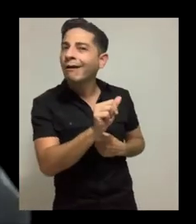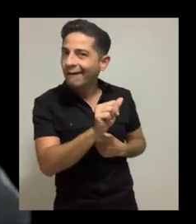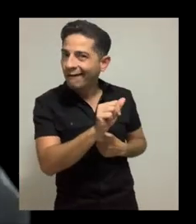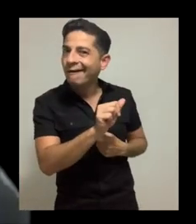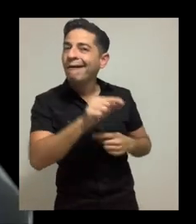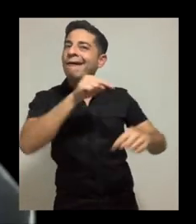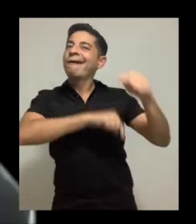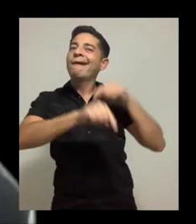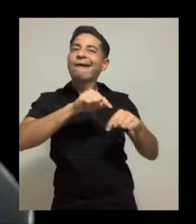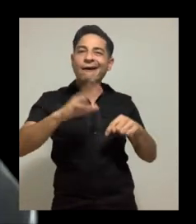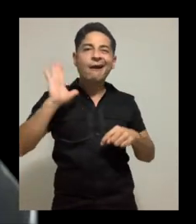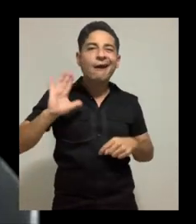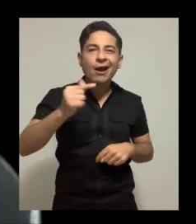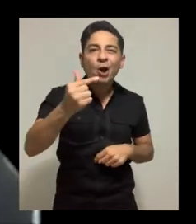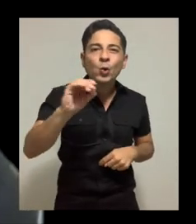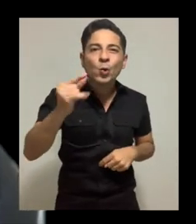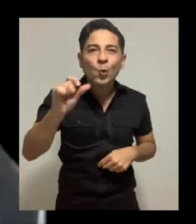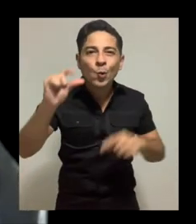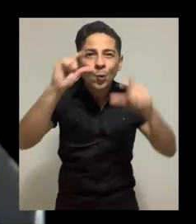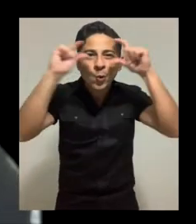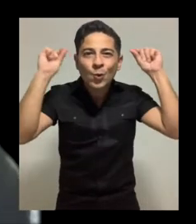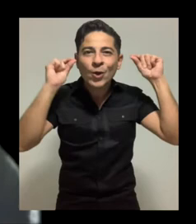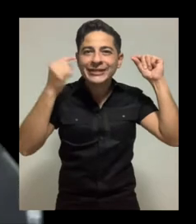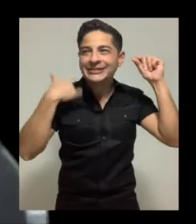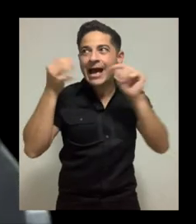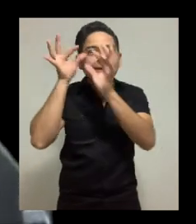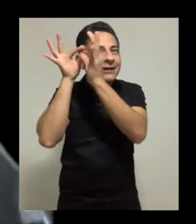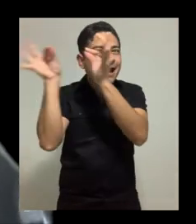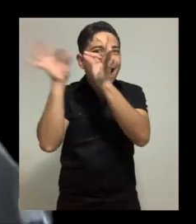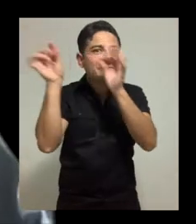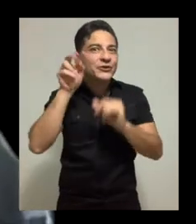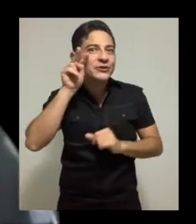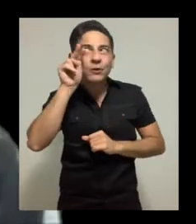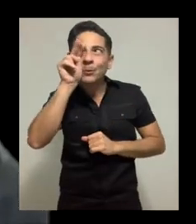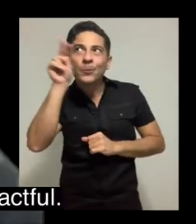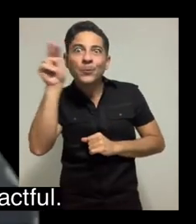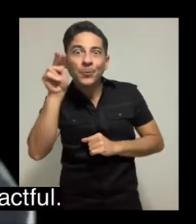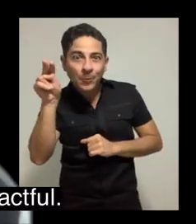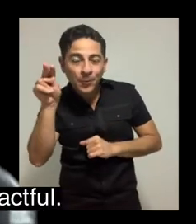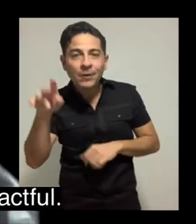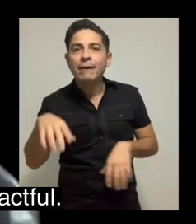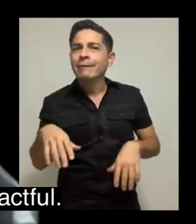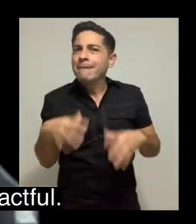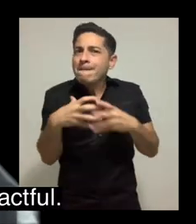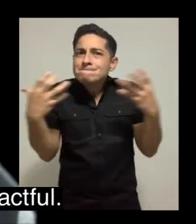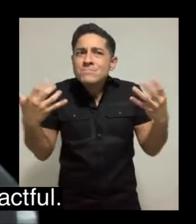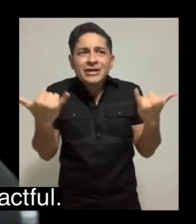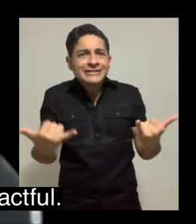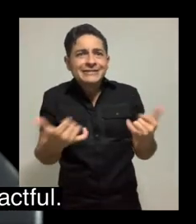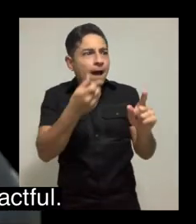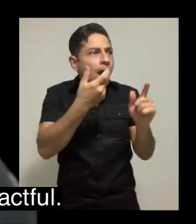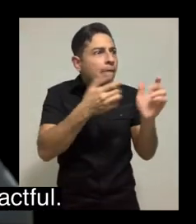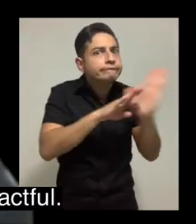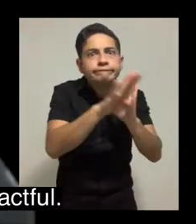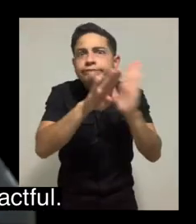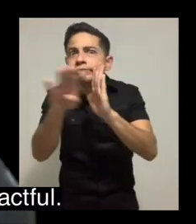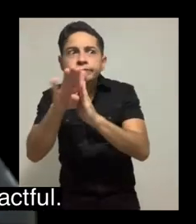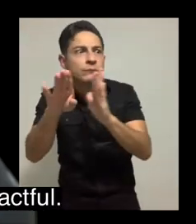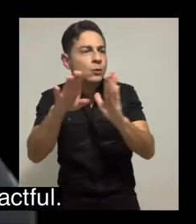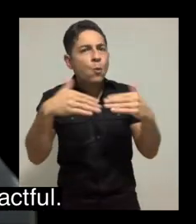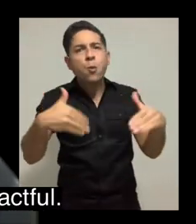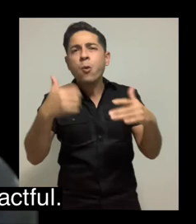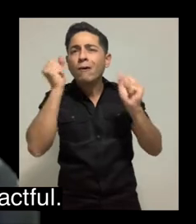in mind. You think back towards the Google Glass with it having the little captions there. There's so much here that is